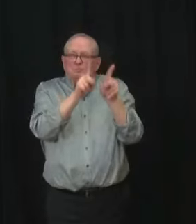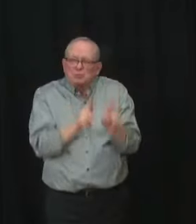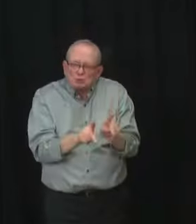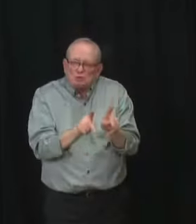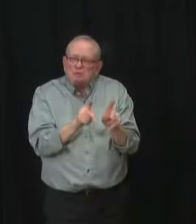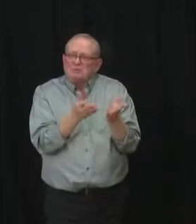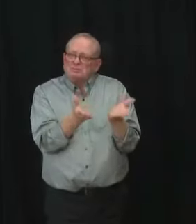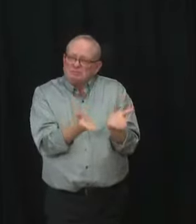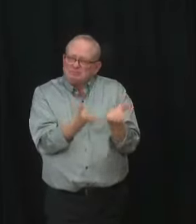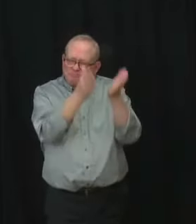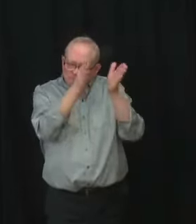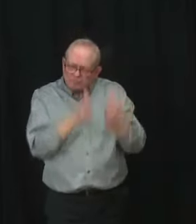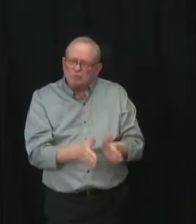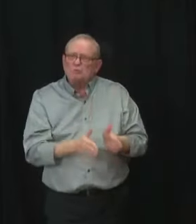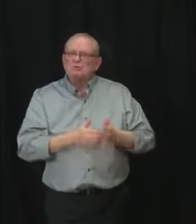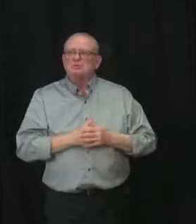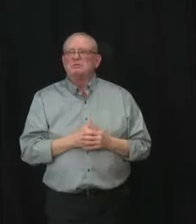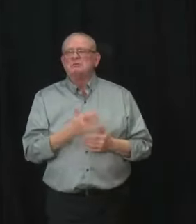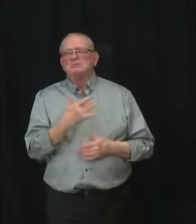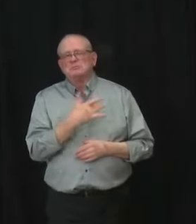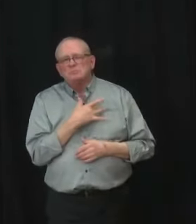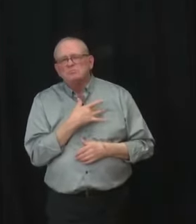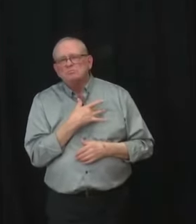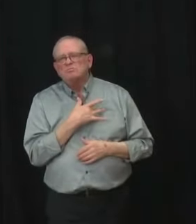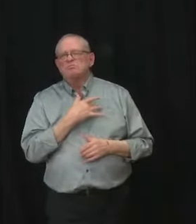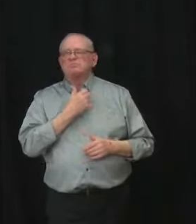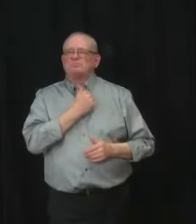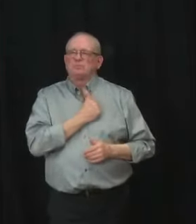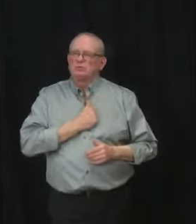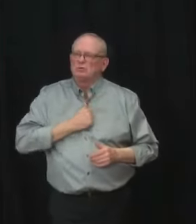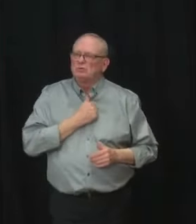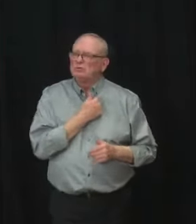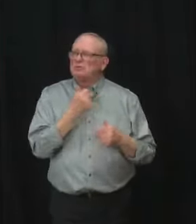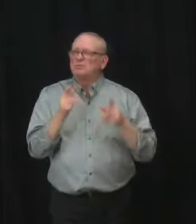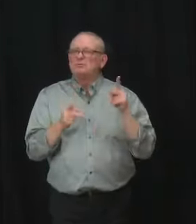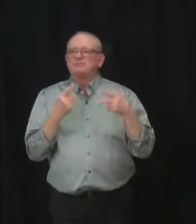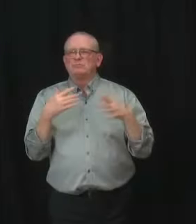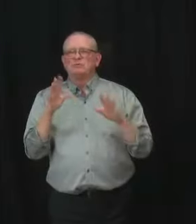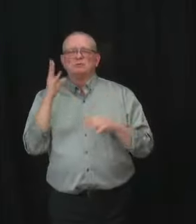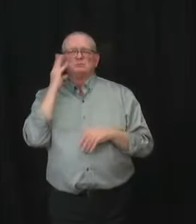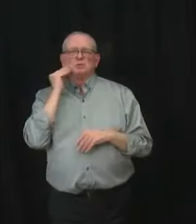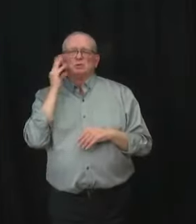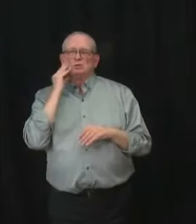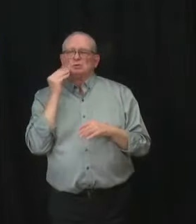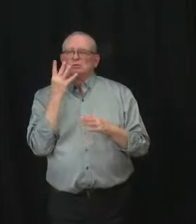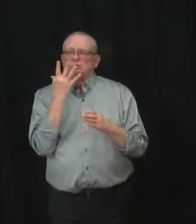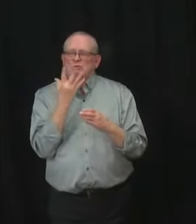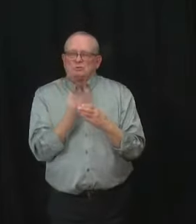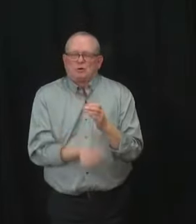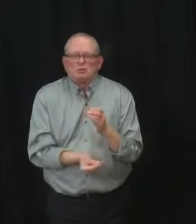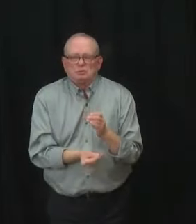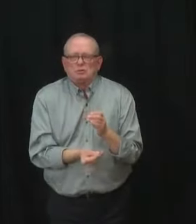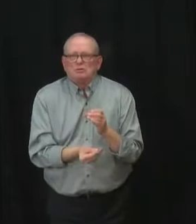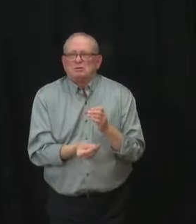and I extend my sympathies to anyone who has lost a loved one to COVID or any other cause in the recent weeks.